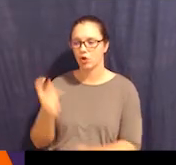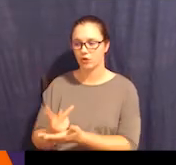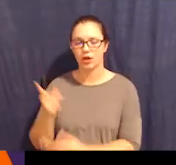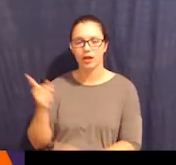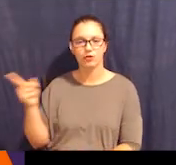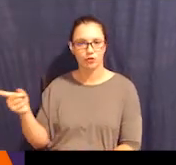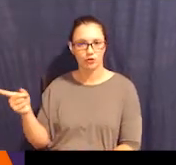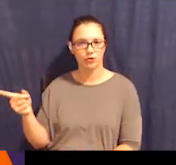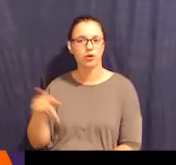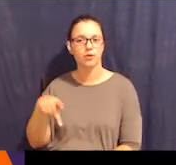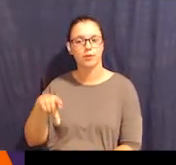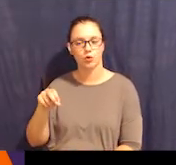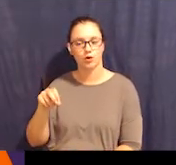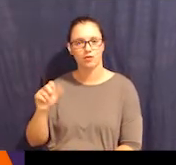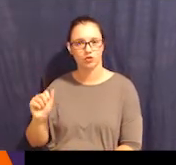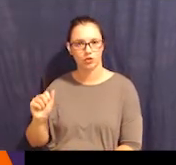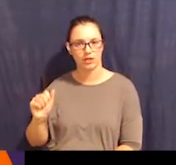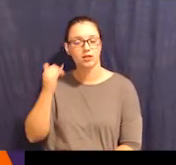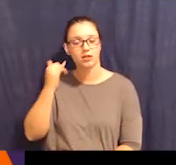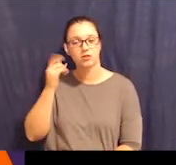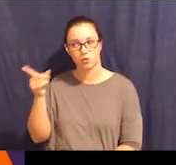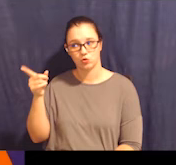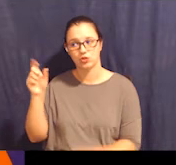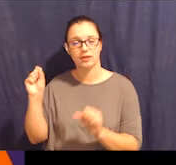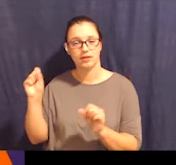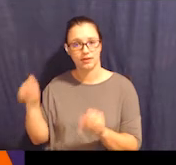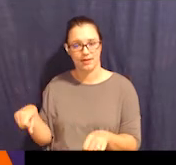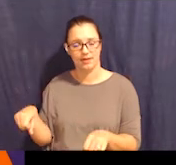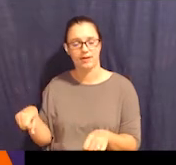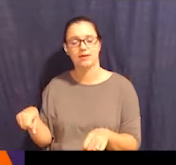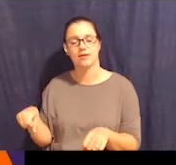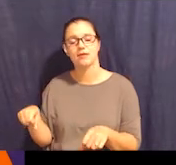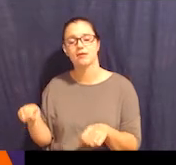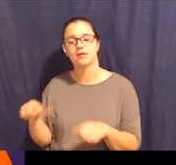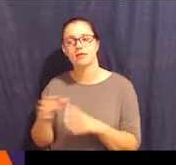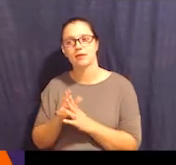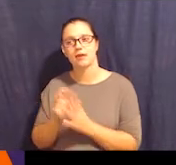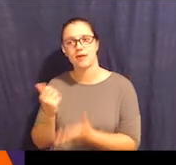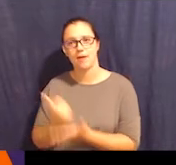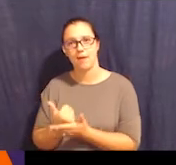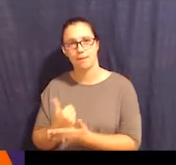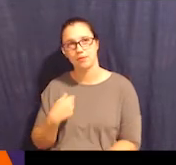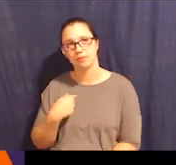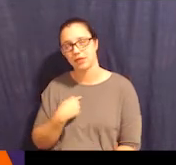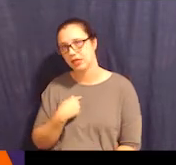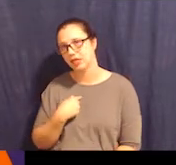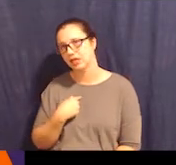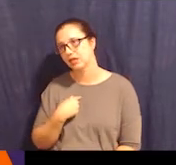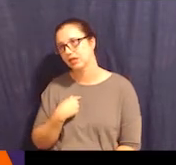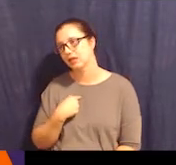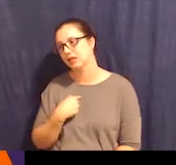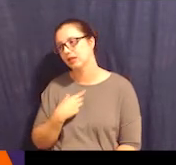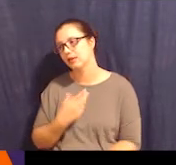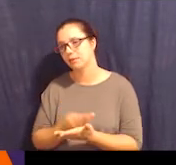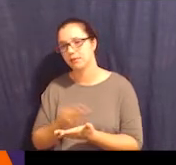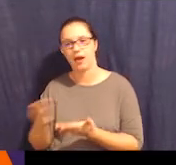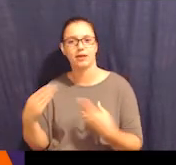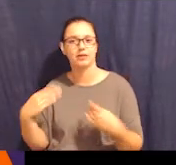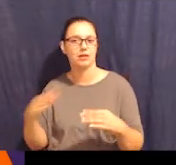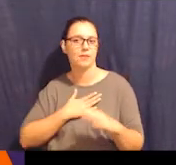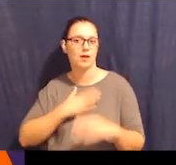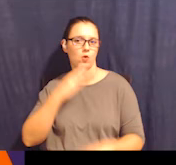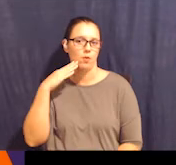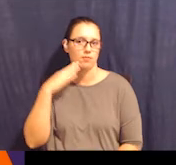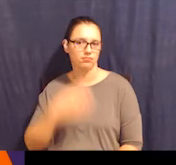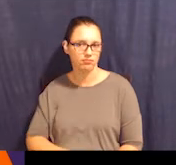help me buy and sell my home. So I'm going to give her authorization to do that. And I'm going to summarize